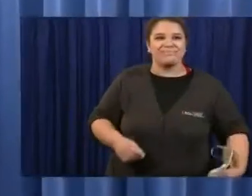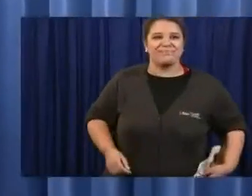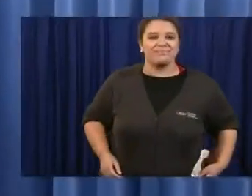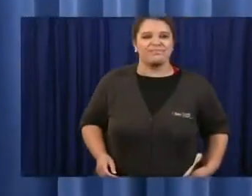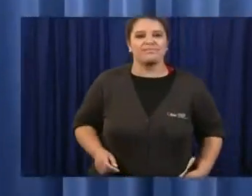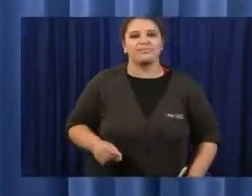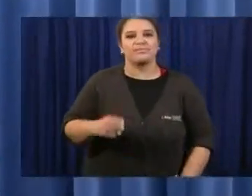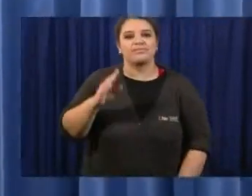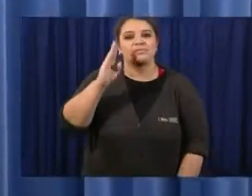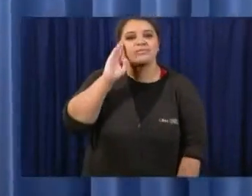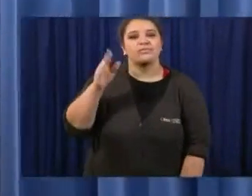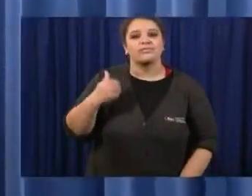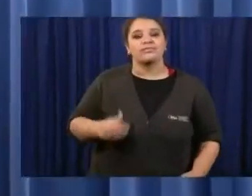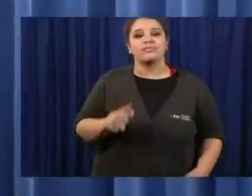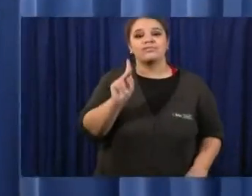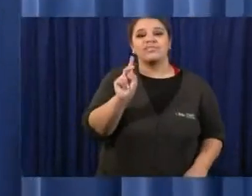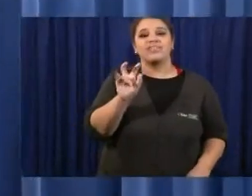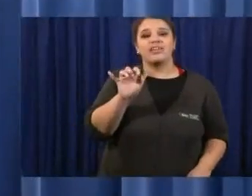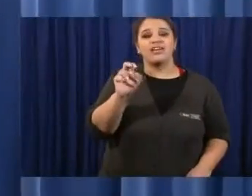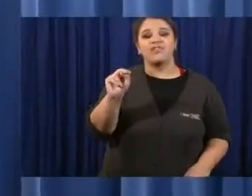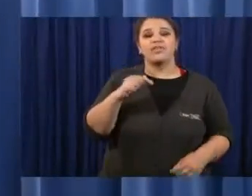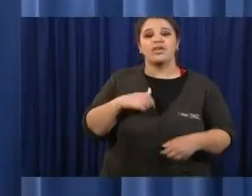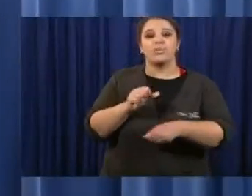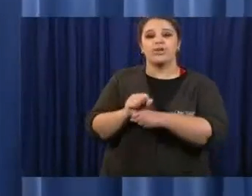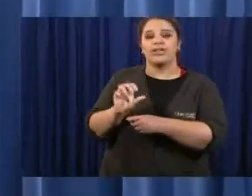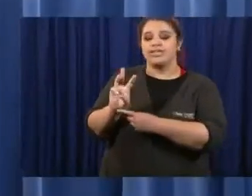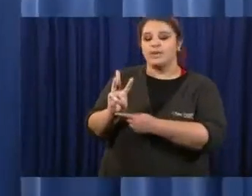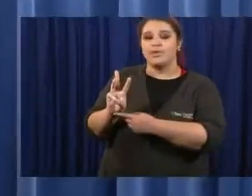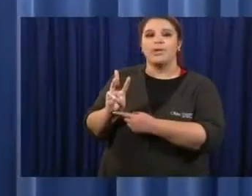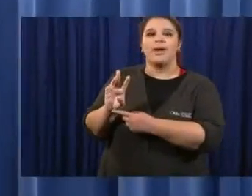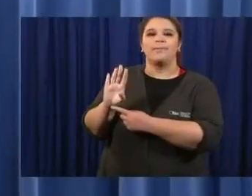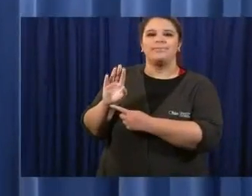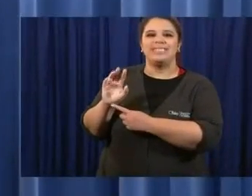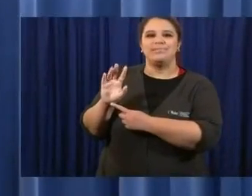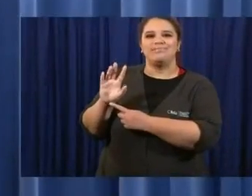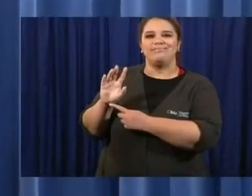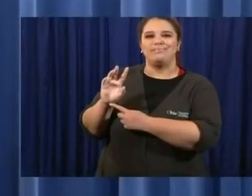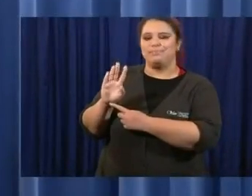Kevin Landers, WBNS 10 TV. My question is for Dr. Acton.